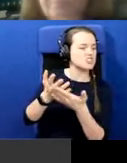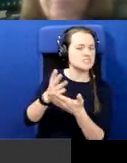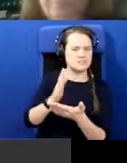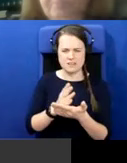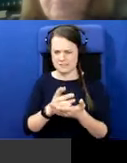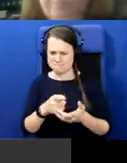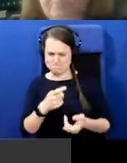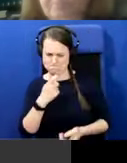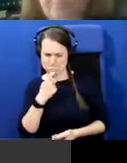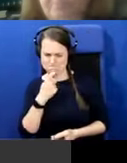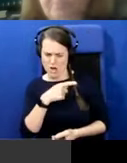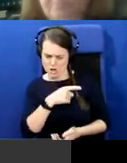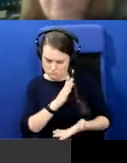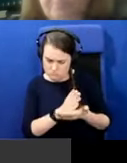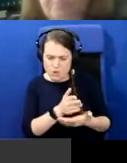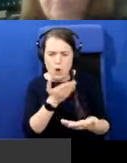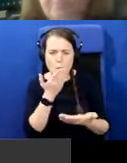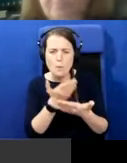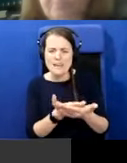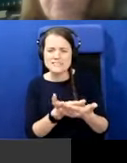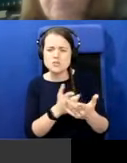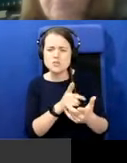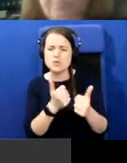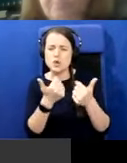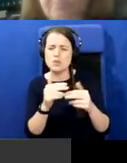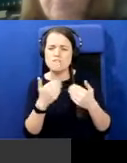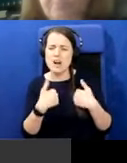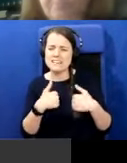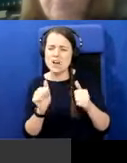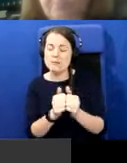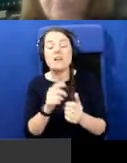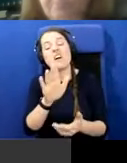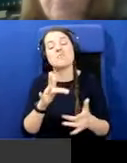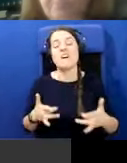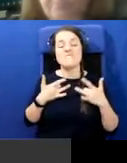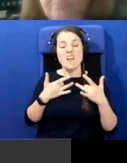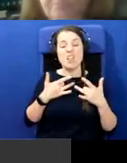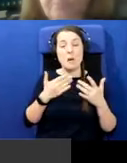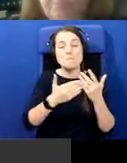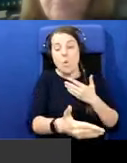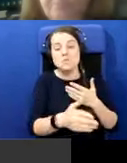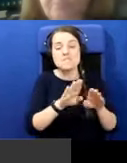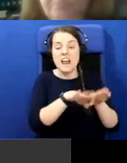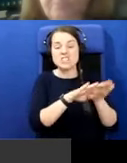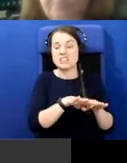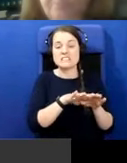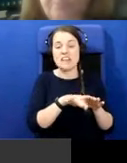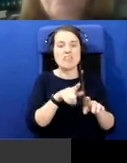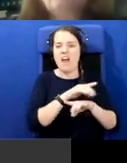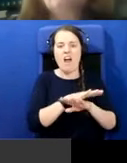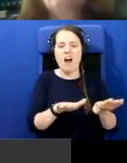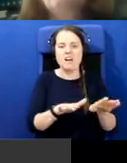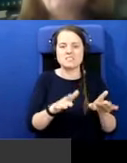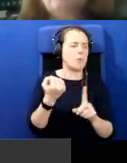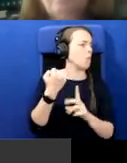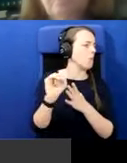sincerity of the commitment to the good Friday agreement. I don't actually think the majority of nationalists are in that place. A lot of nationalists, the great majority are